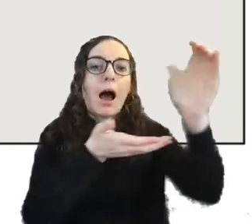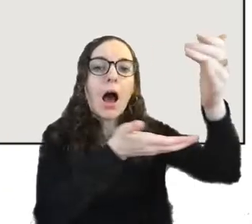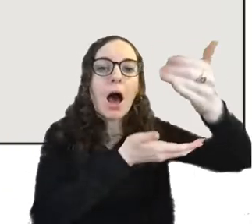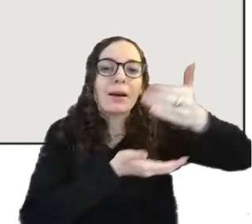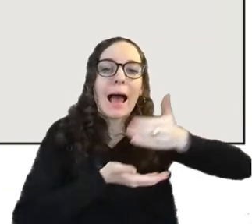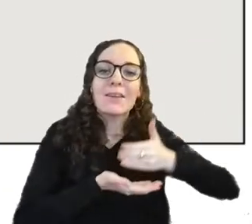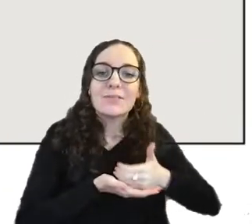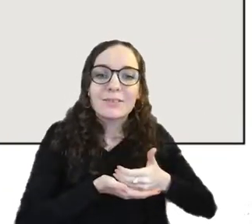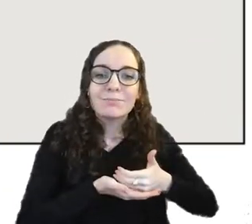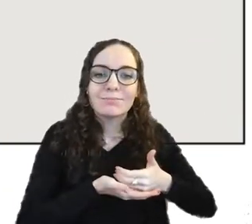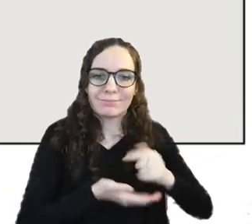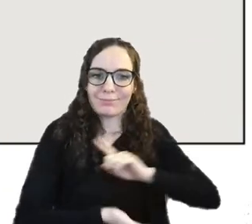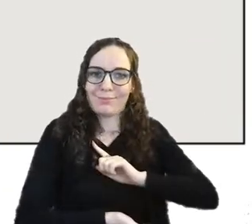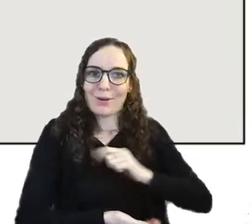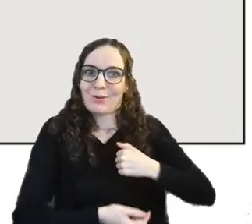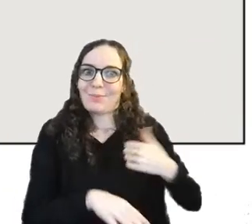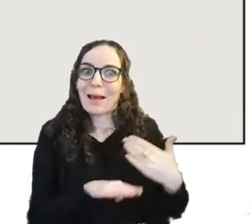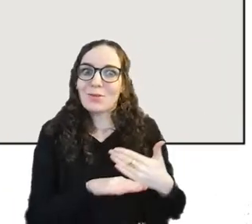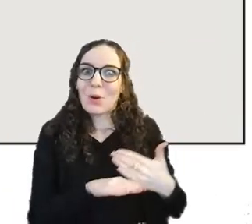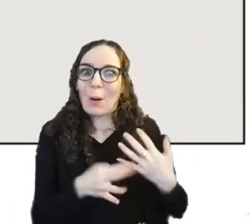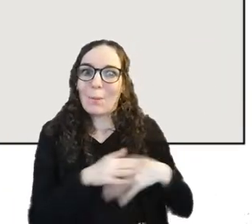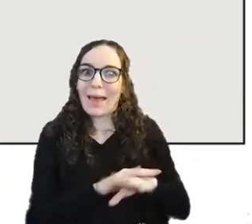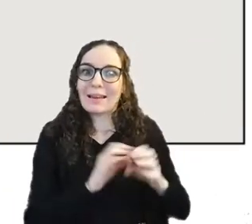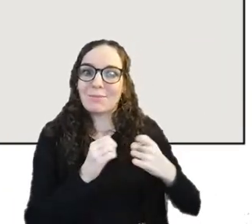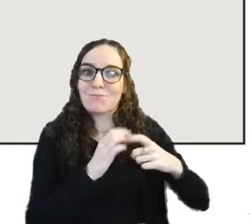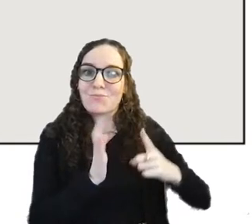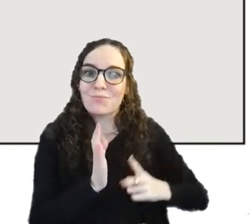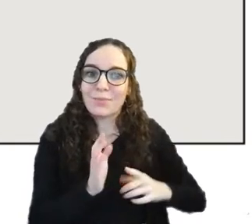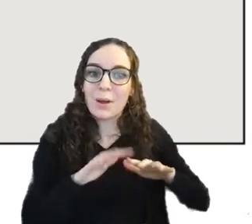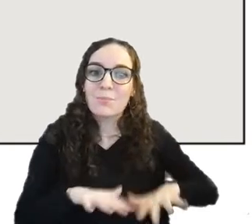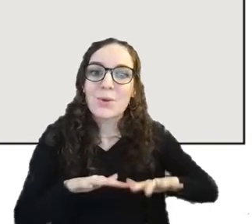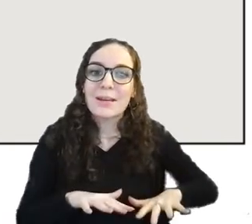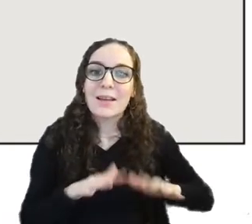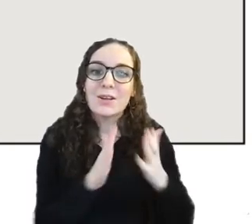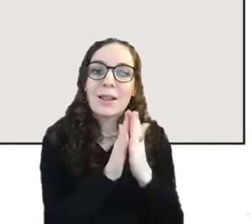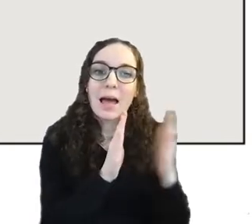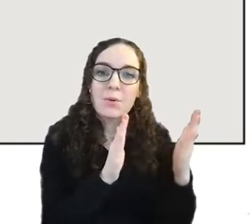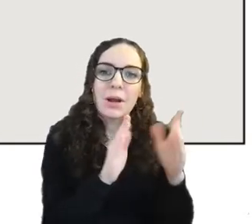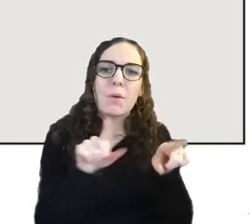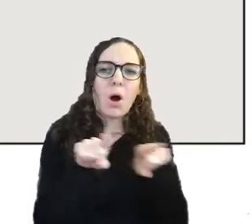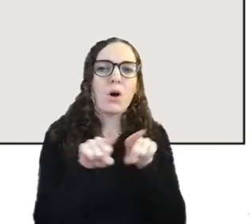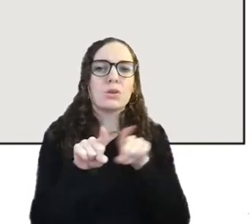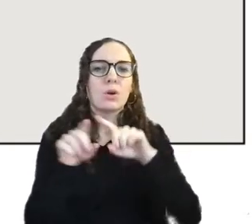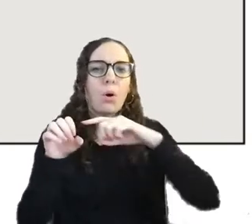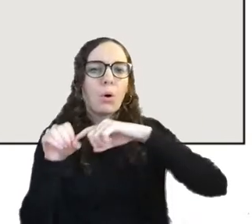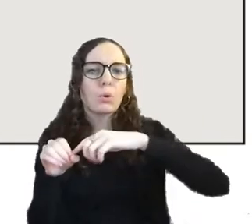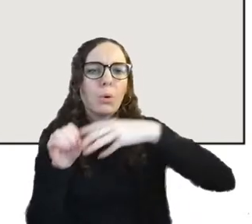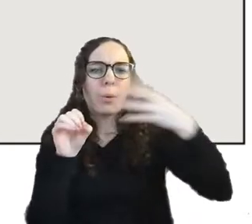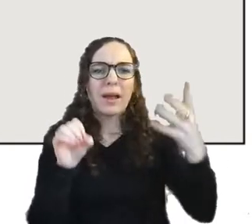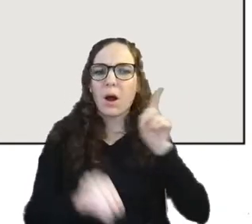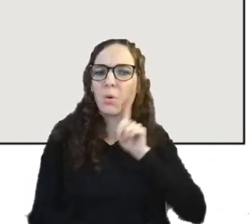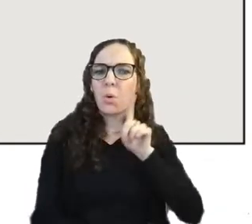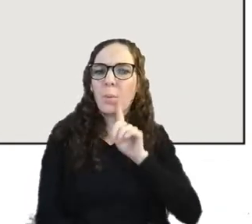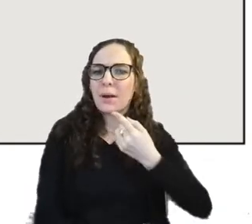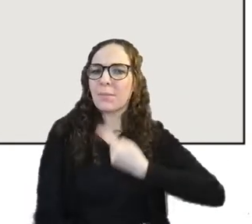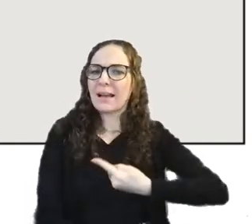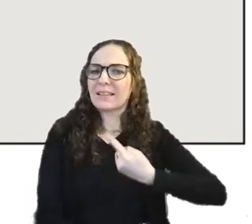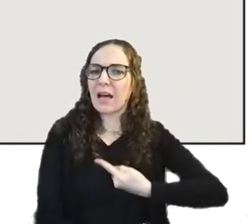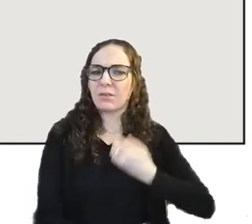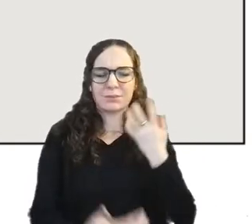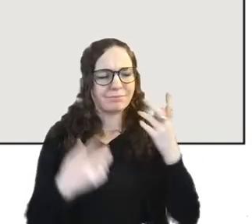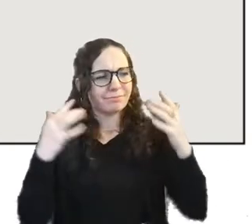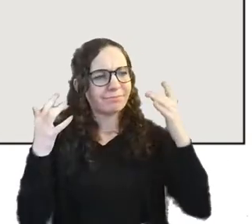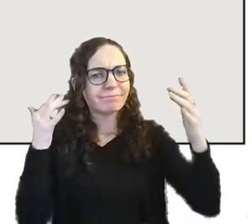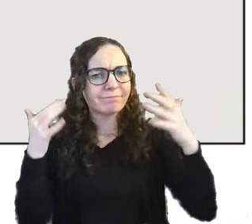i'm very interested um as a queer woman in how queer lives are included or often excluded from